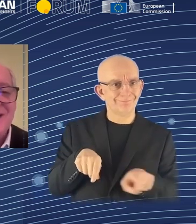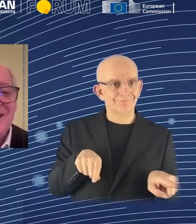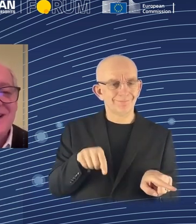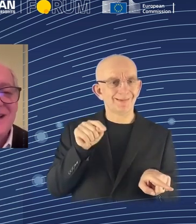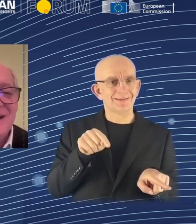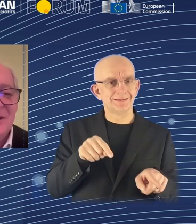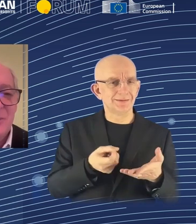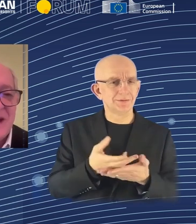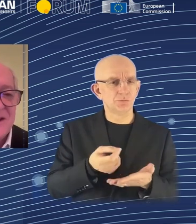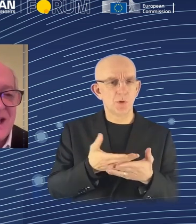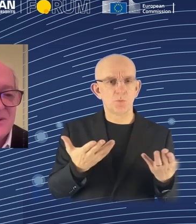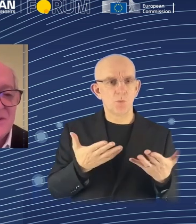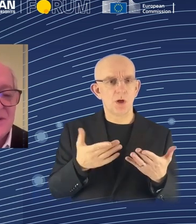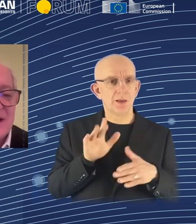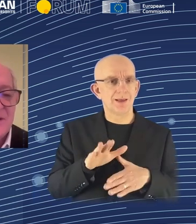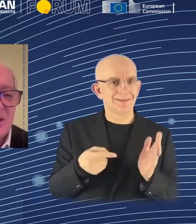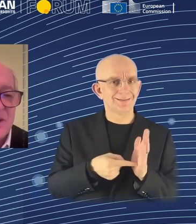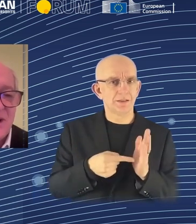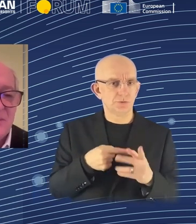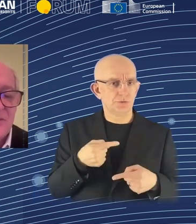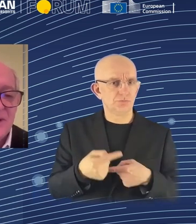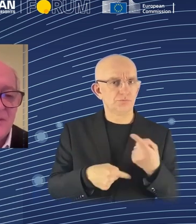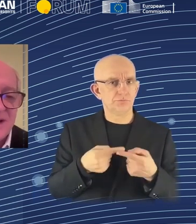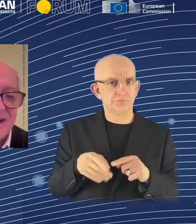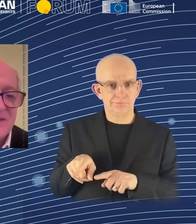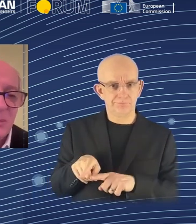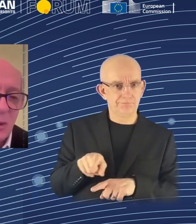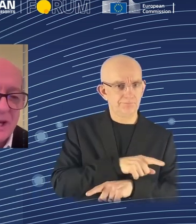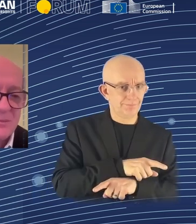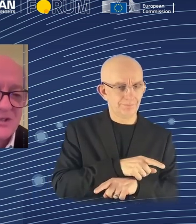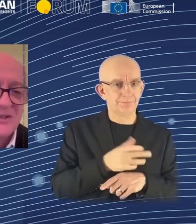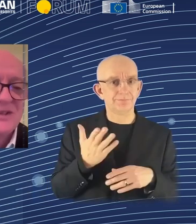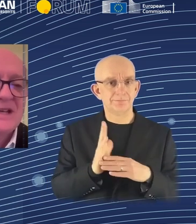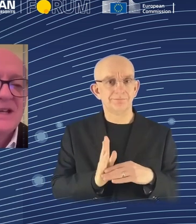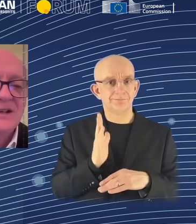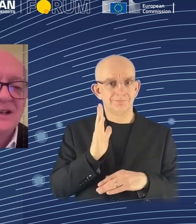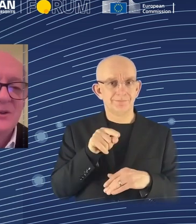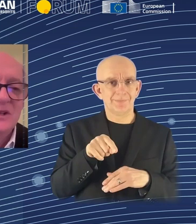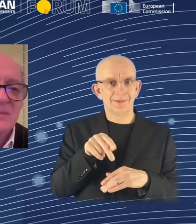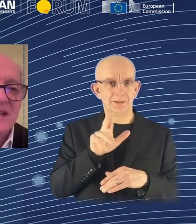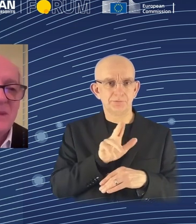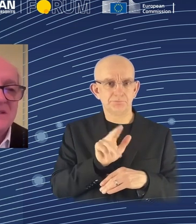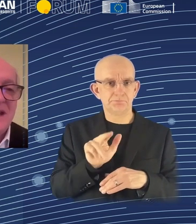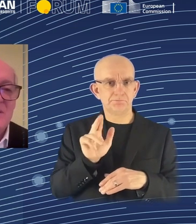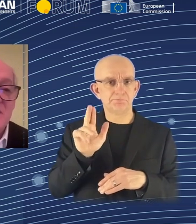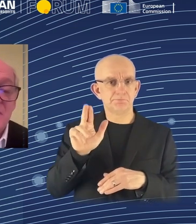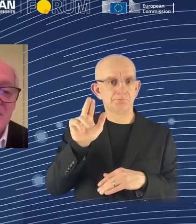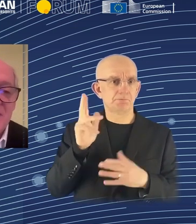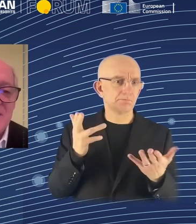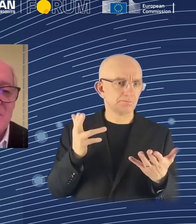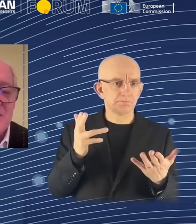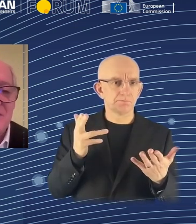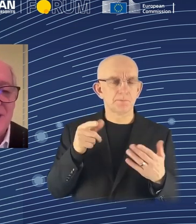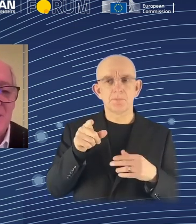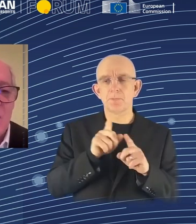for painting houses. And so we start with very, very small paint brushes, which makes painting houses very,